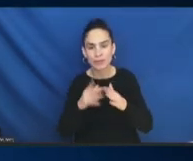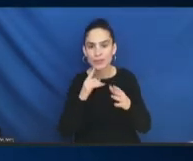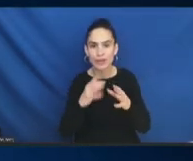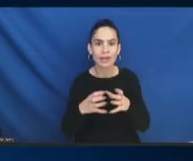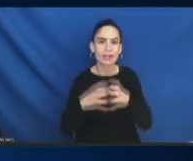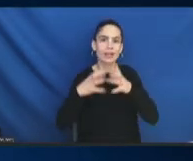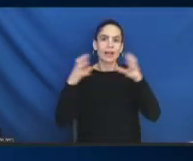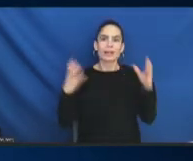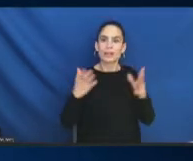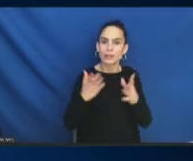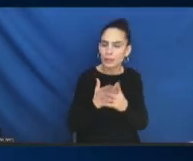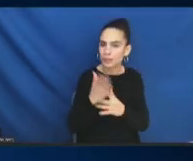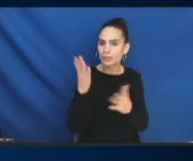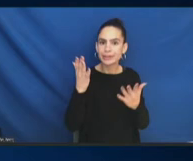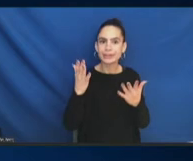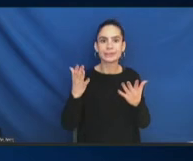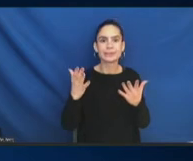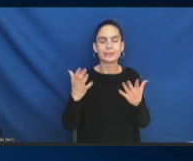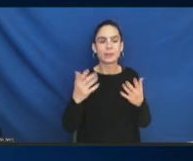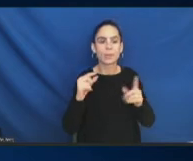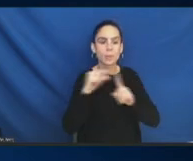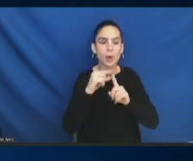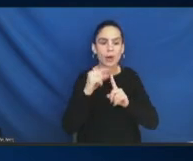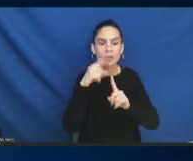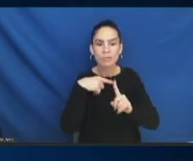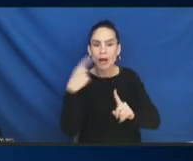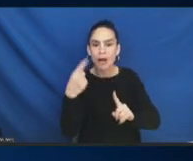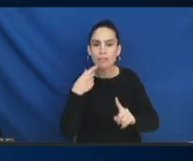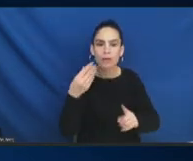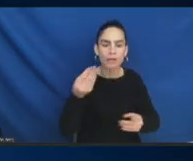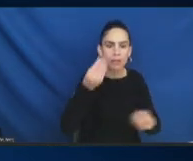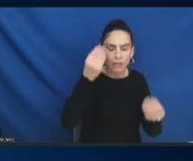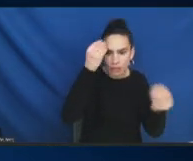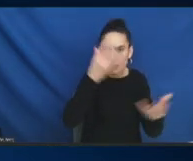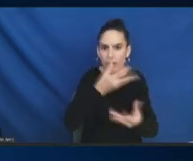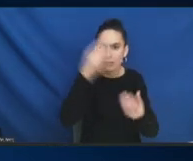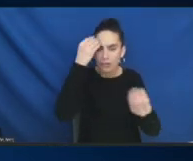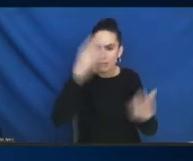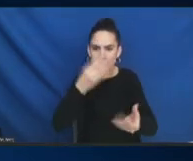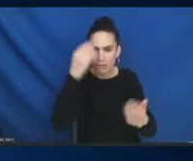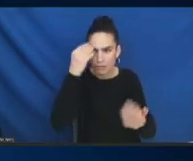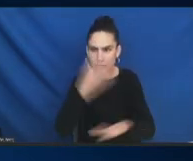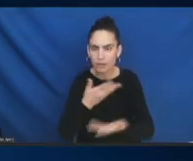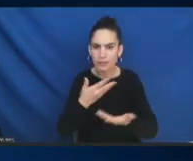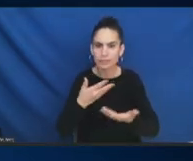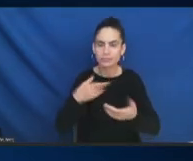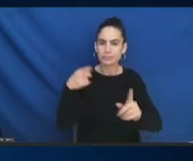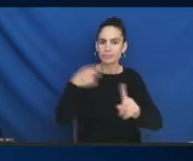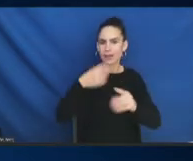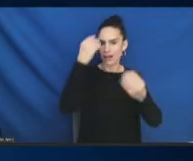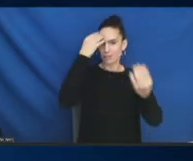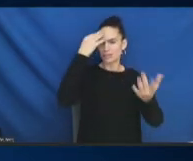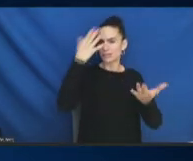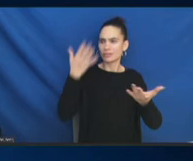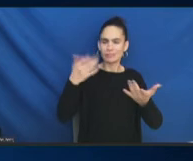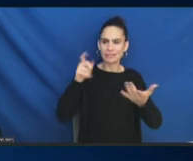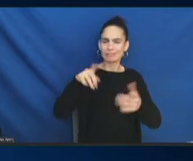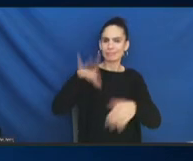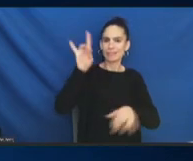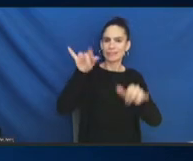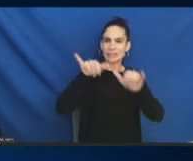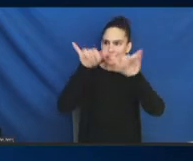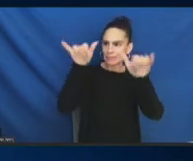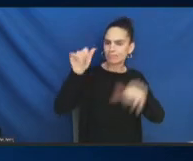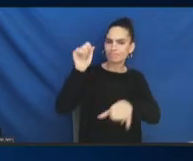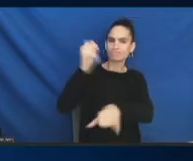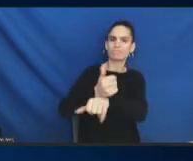so, how can you tap into those sort of systems that are already in place to ensure